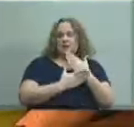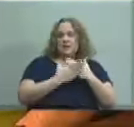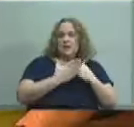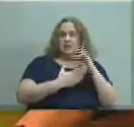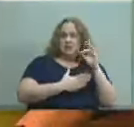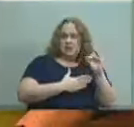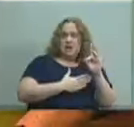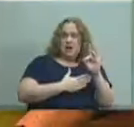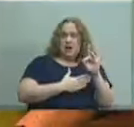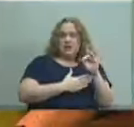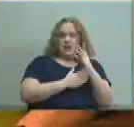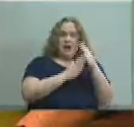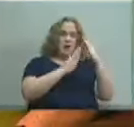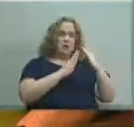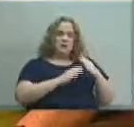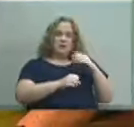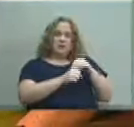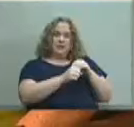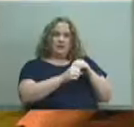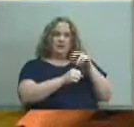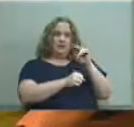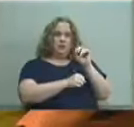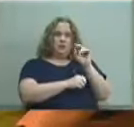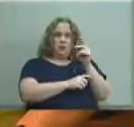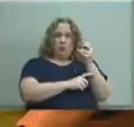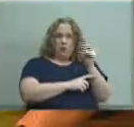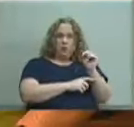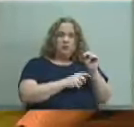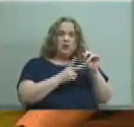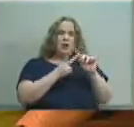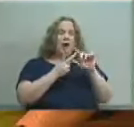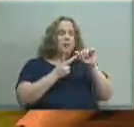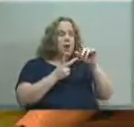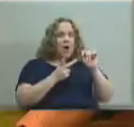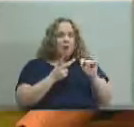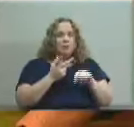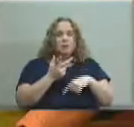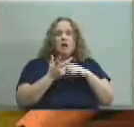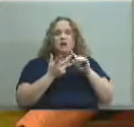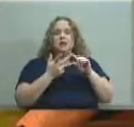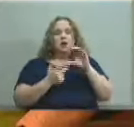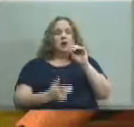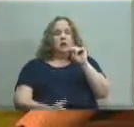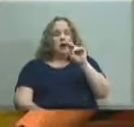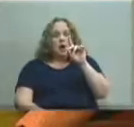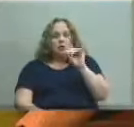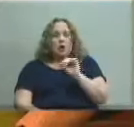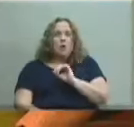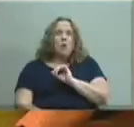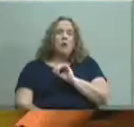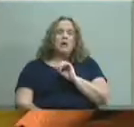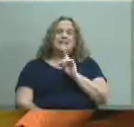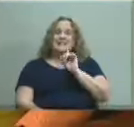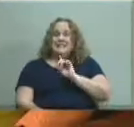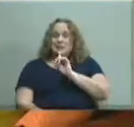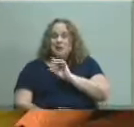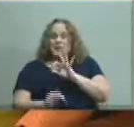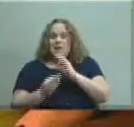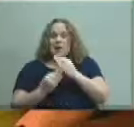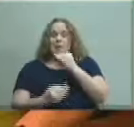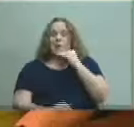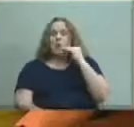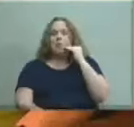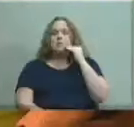that's in Norton Commons we have apartments we have condos we have single family homes and the